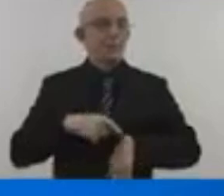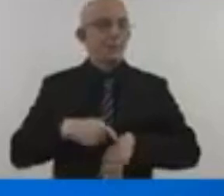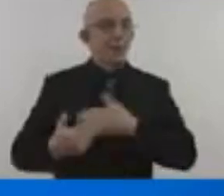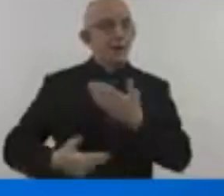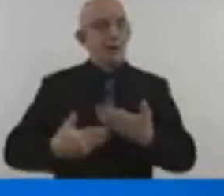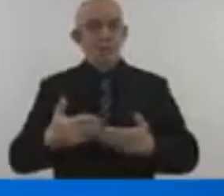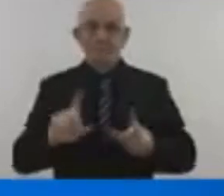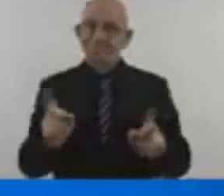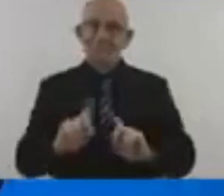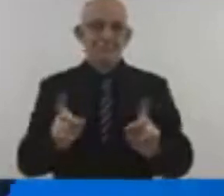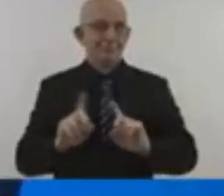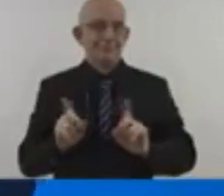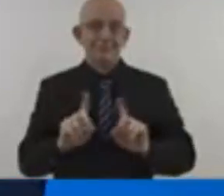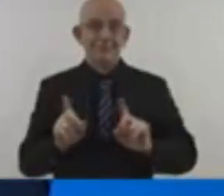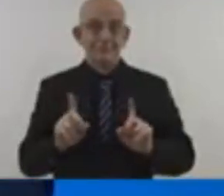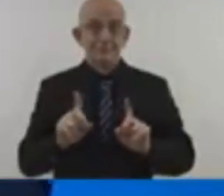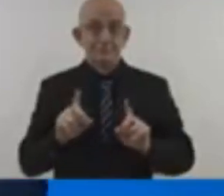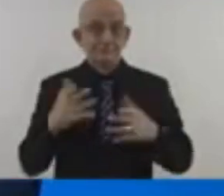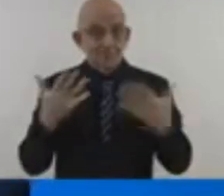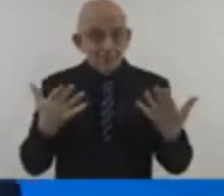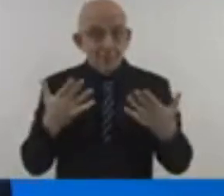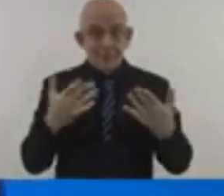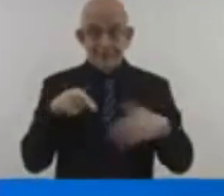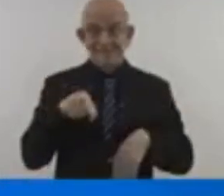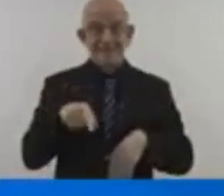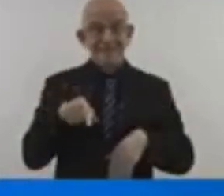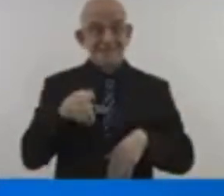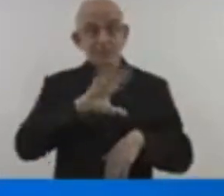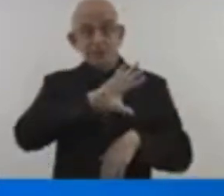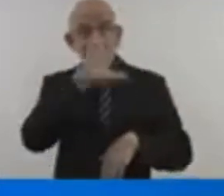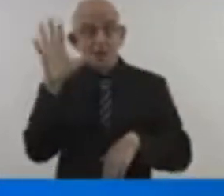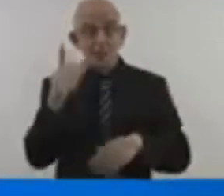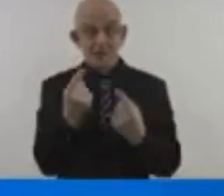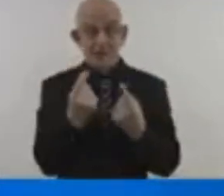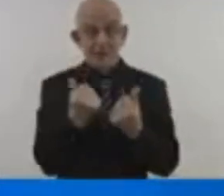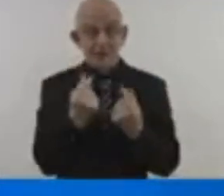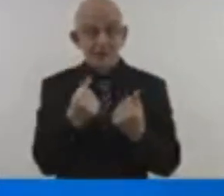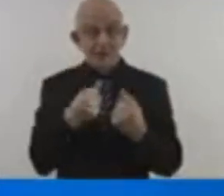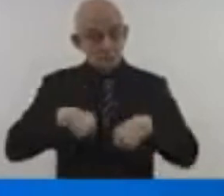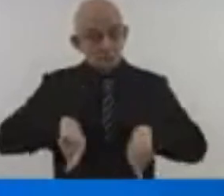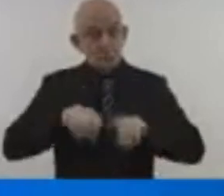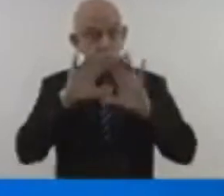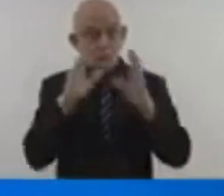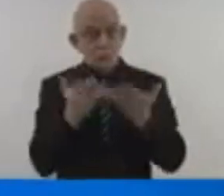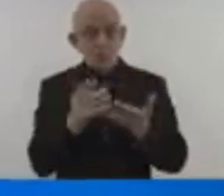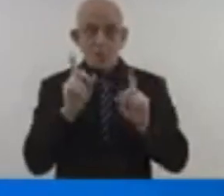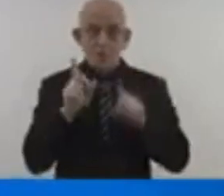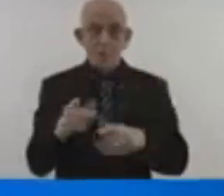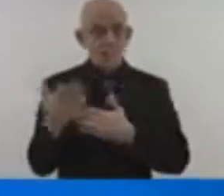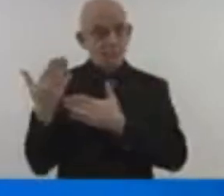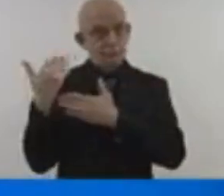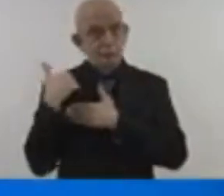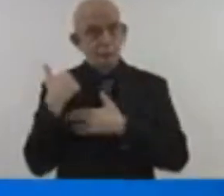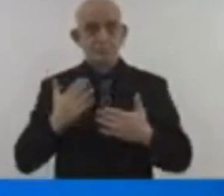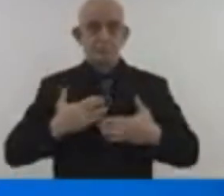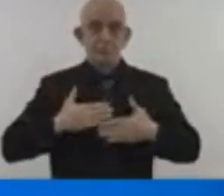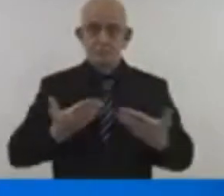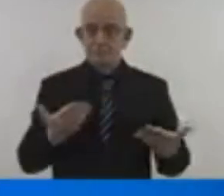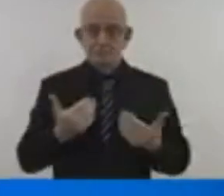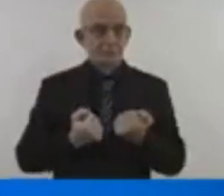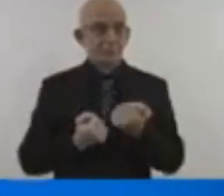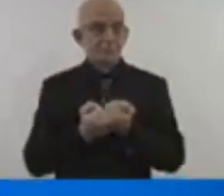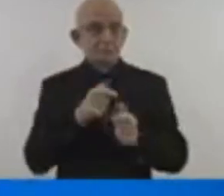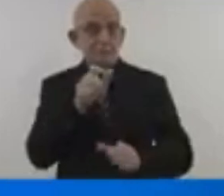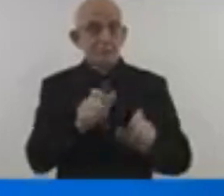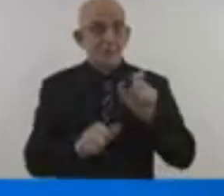Excellencies, in this crucial period, you and your governments must be guided by a clear truth. Climate finance is